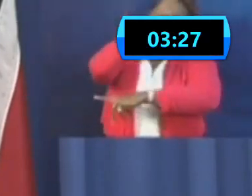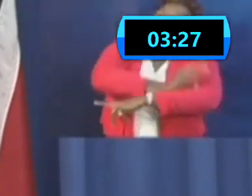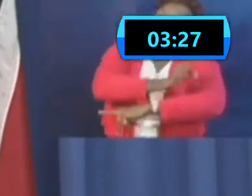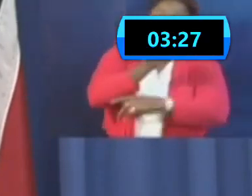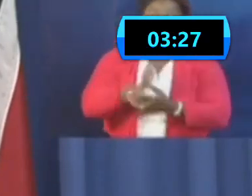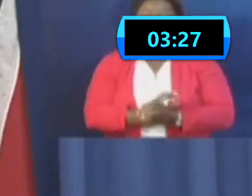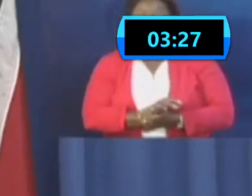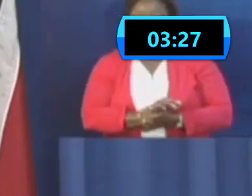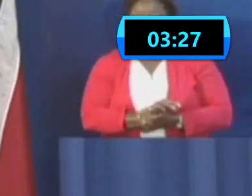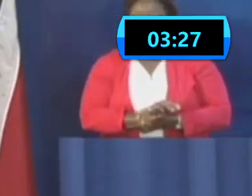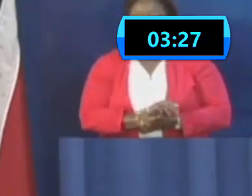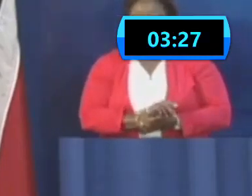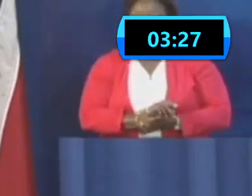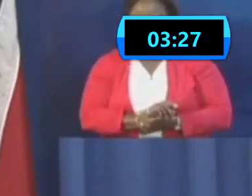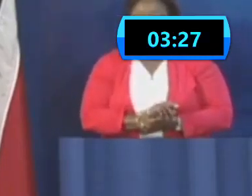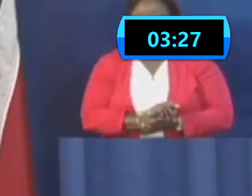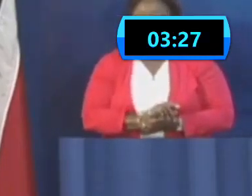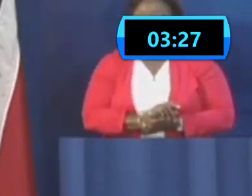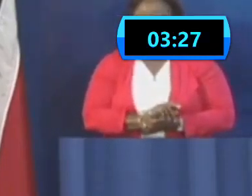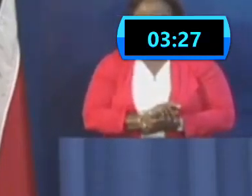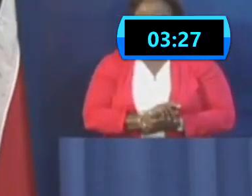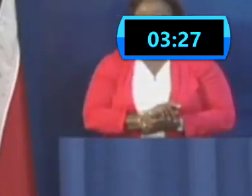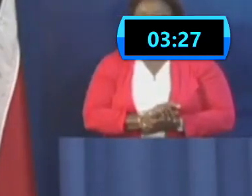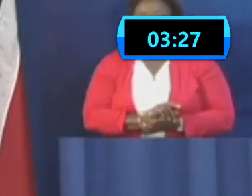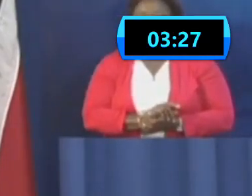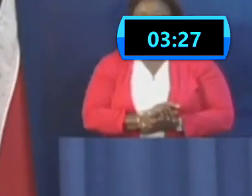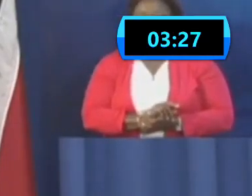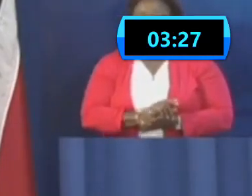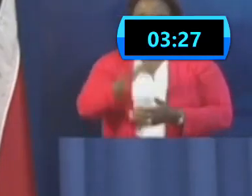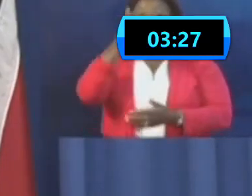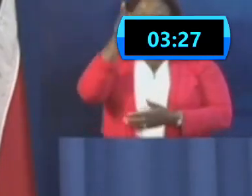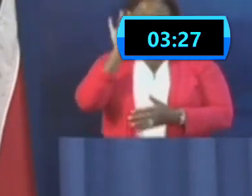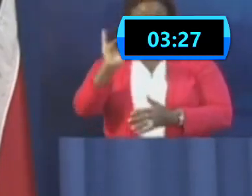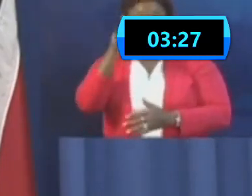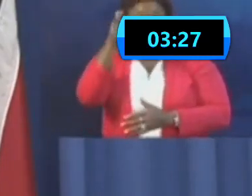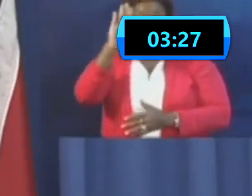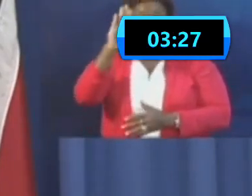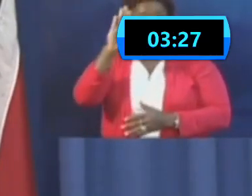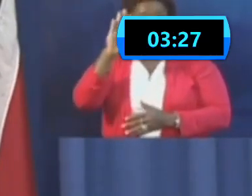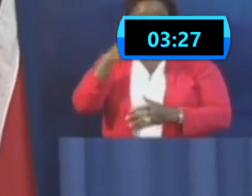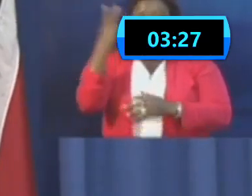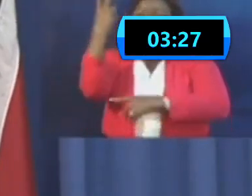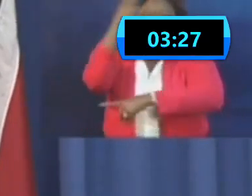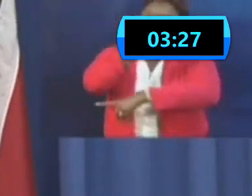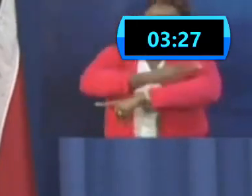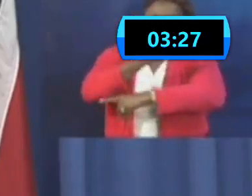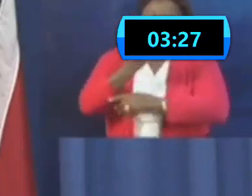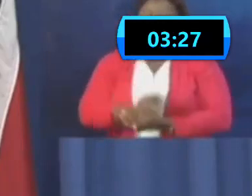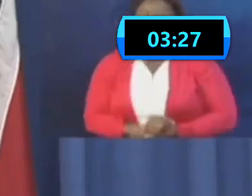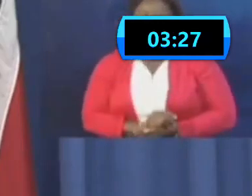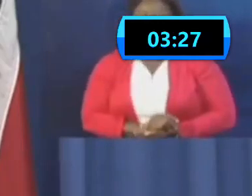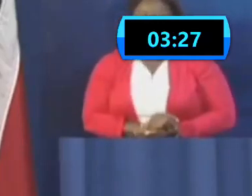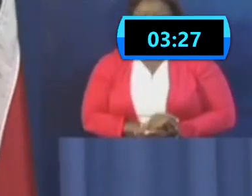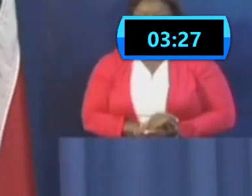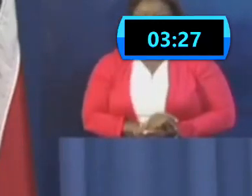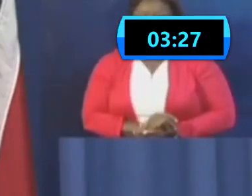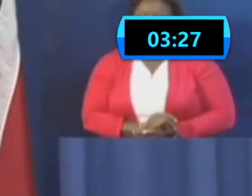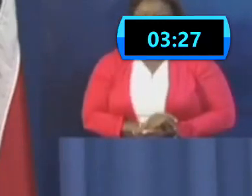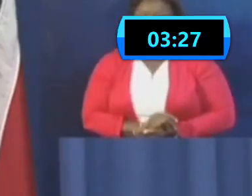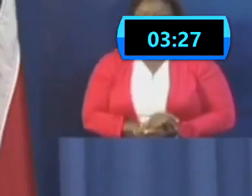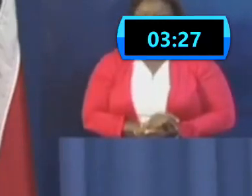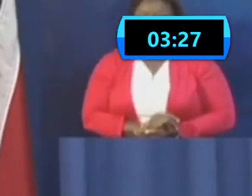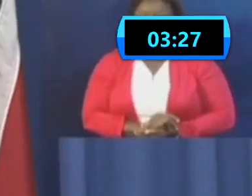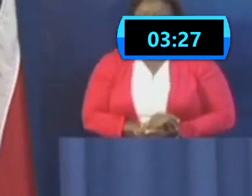about 48 hours to 72 hours out of that whole process. So there has been some improvement, and we continue to increase the capacity at the lab,